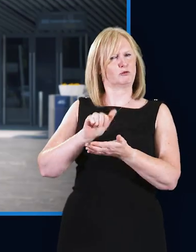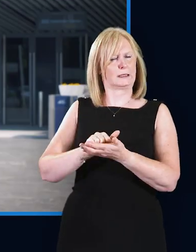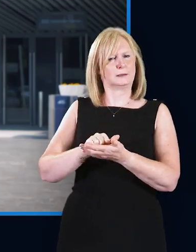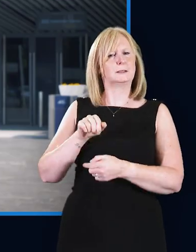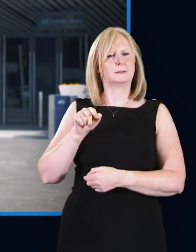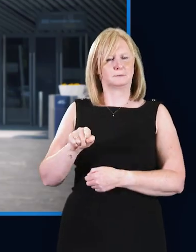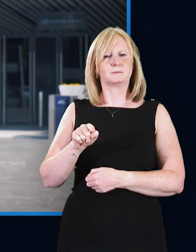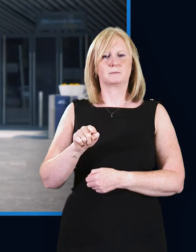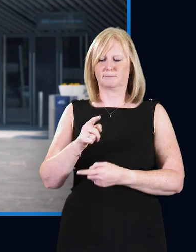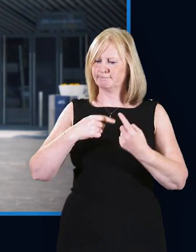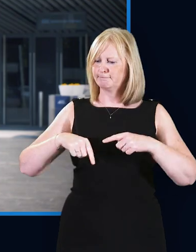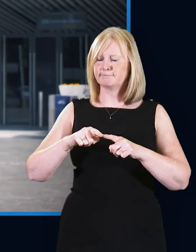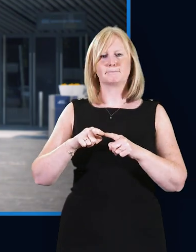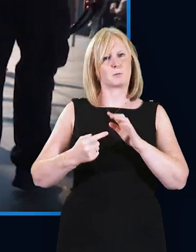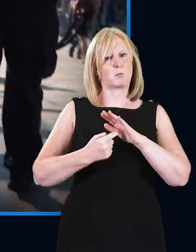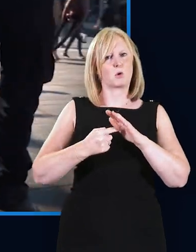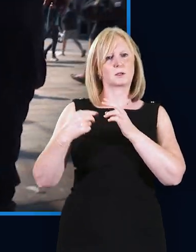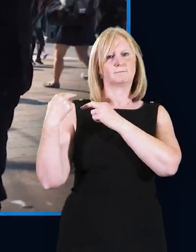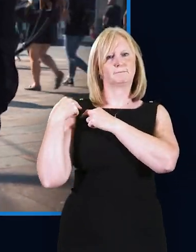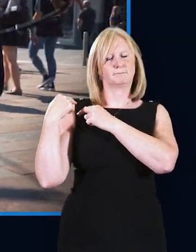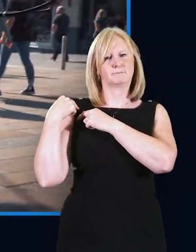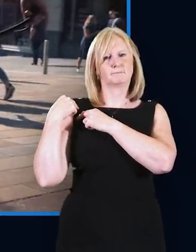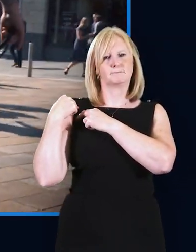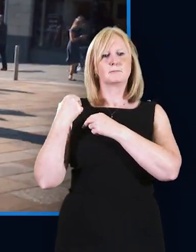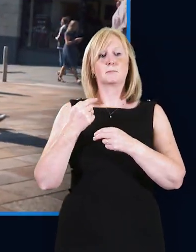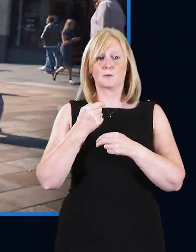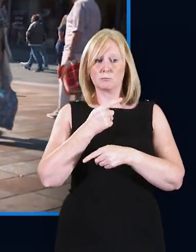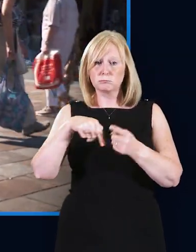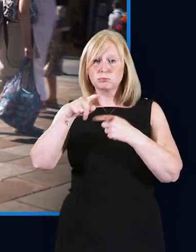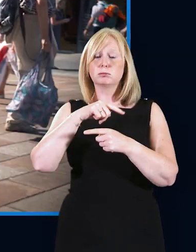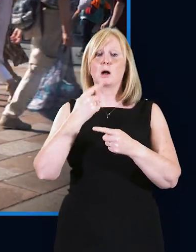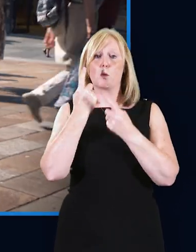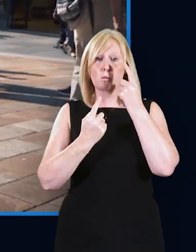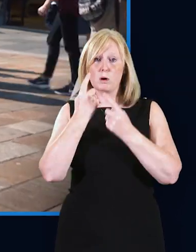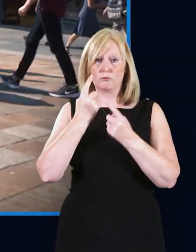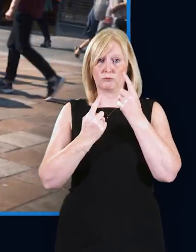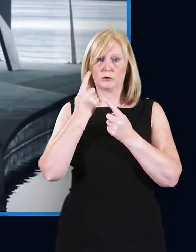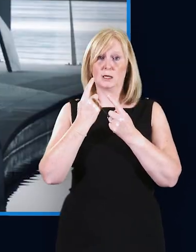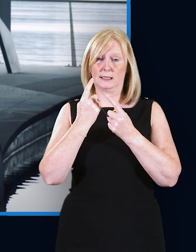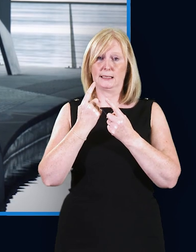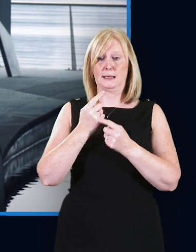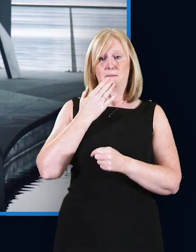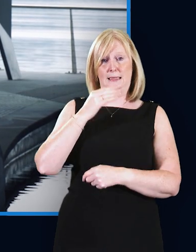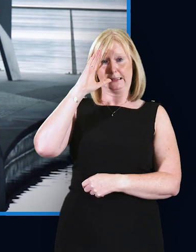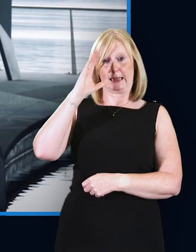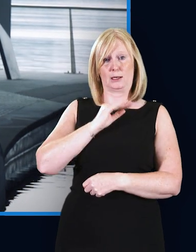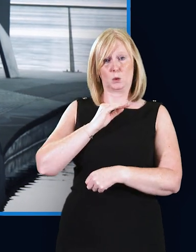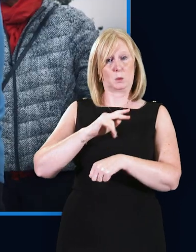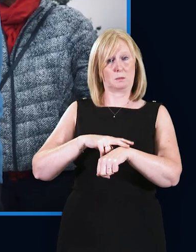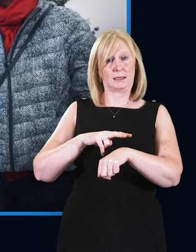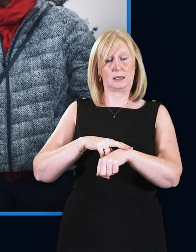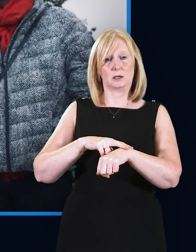Everyone has a vital role to play in keeping people safe. If you have any such concerns or see any such behaviour, please let us know immediately.